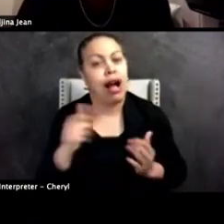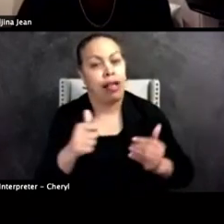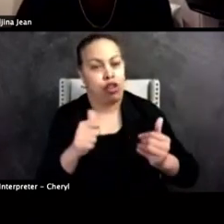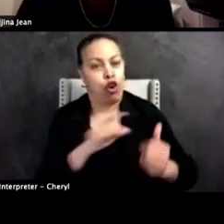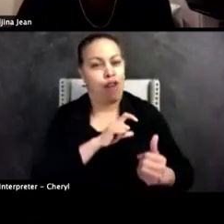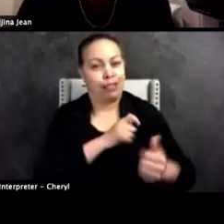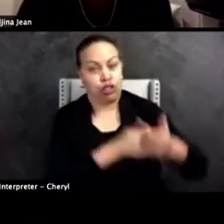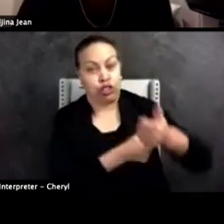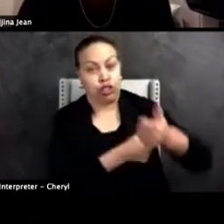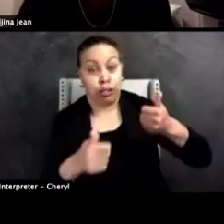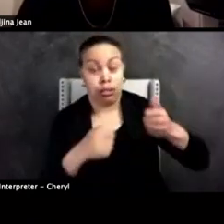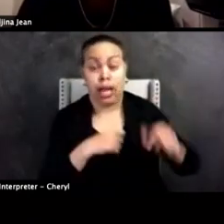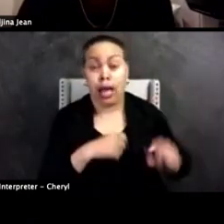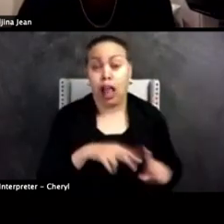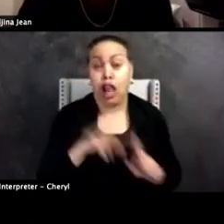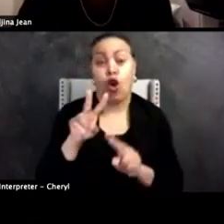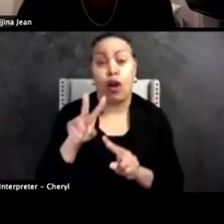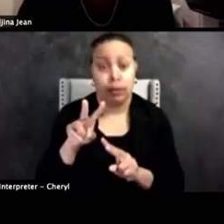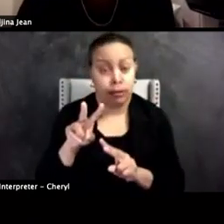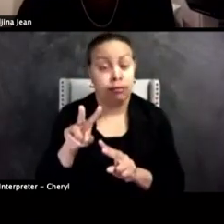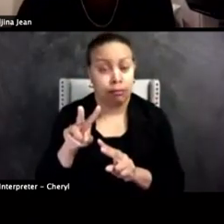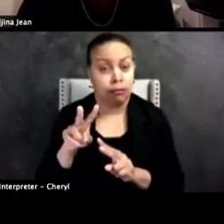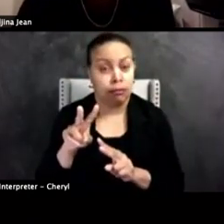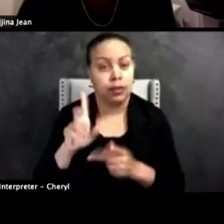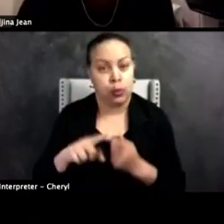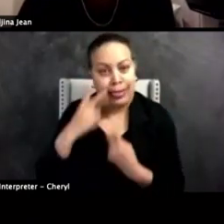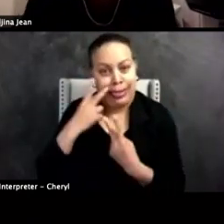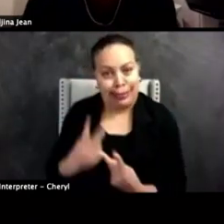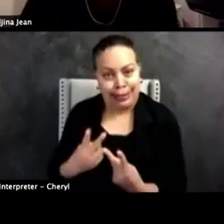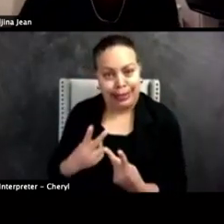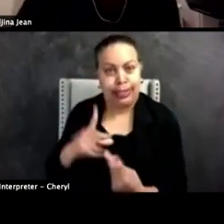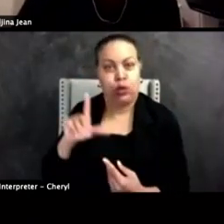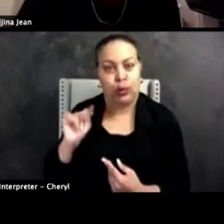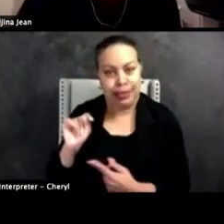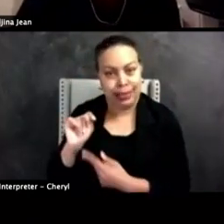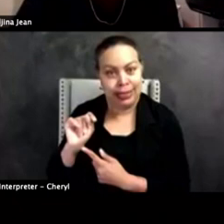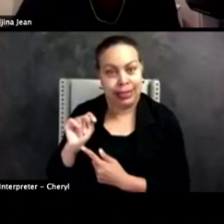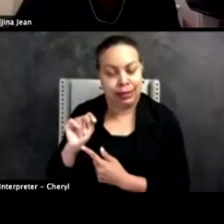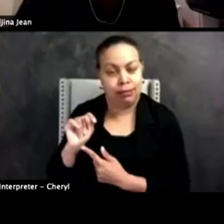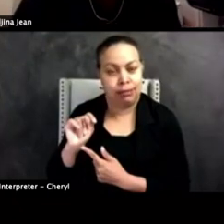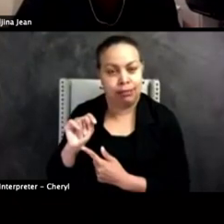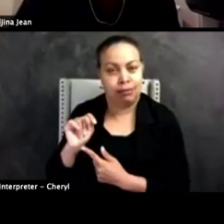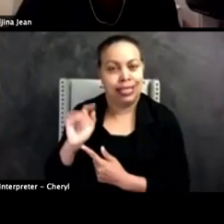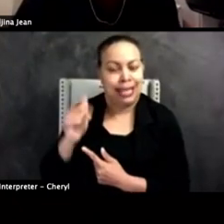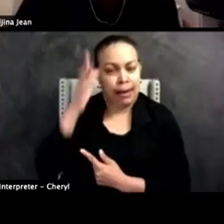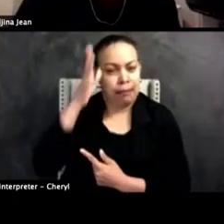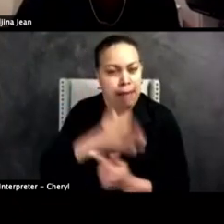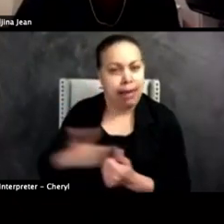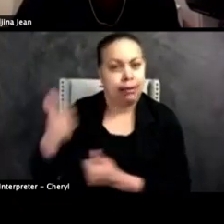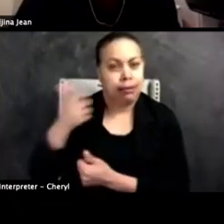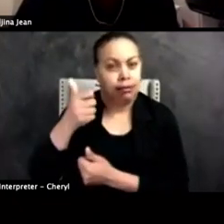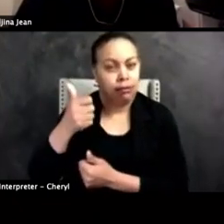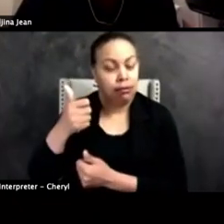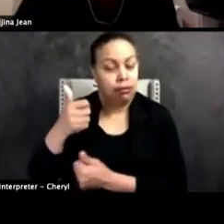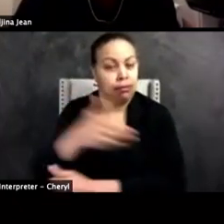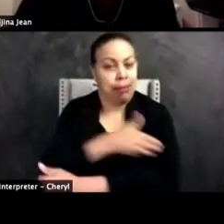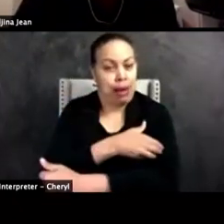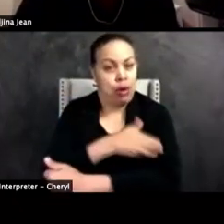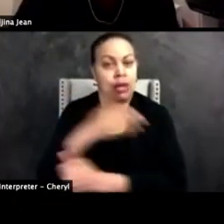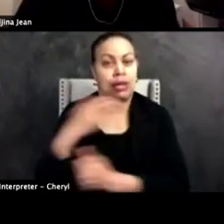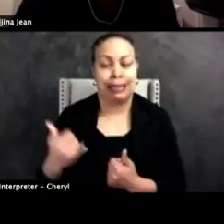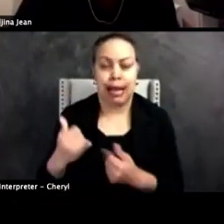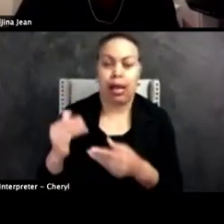you who are looking up to you, right? So that when they see the Lieutenant, right, to see that man in power now talking